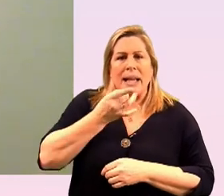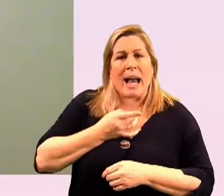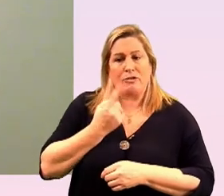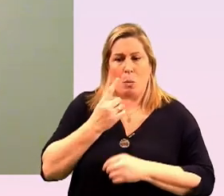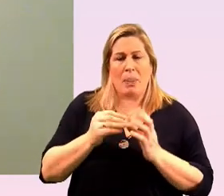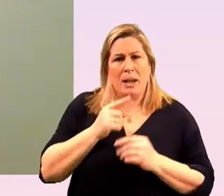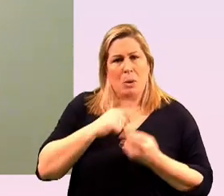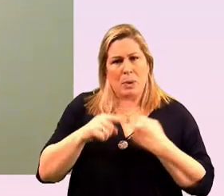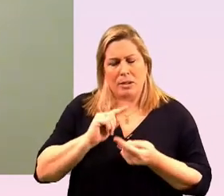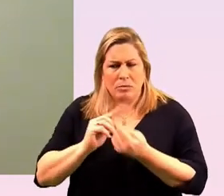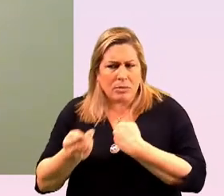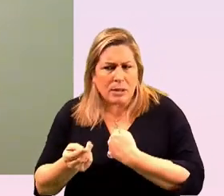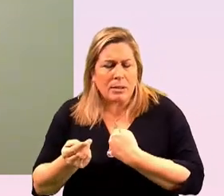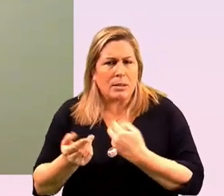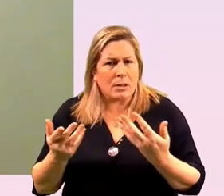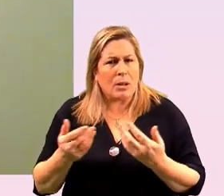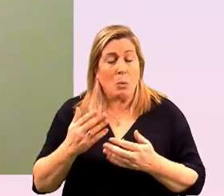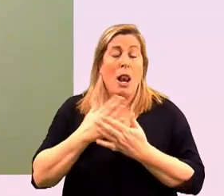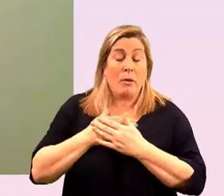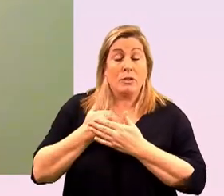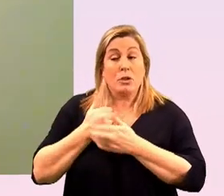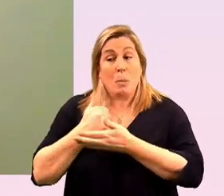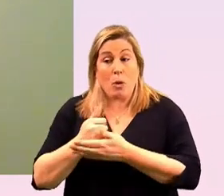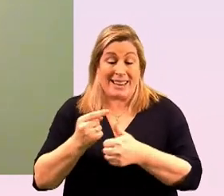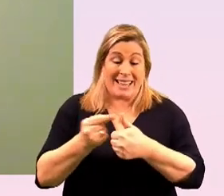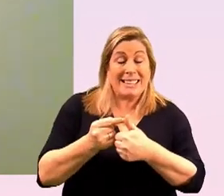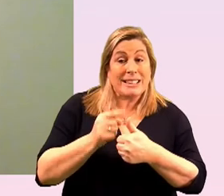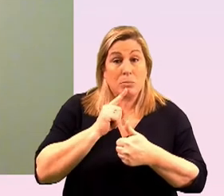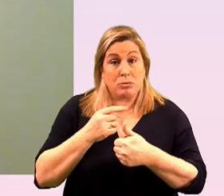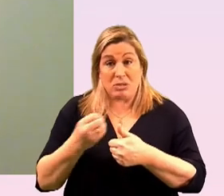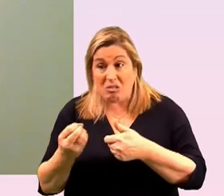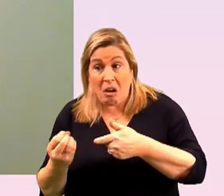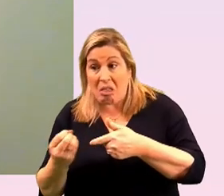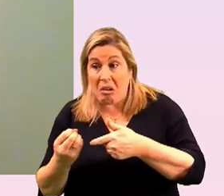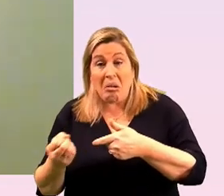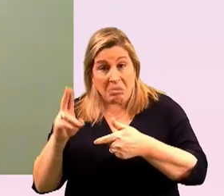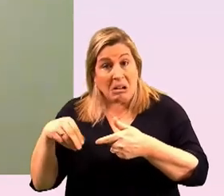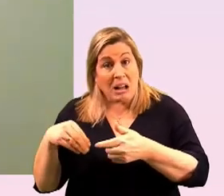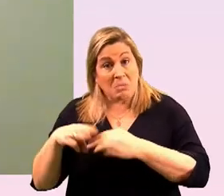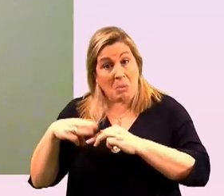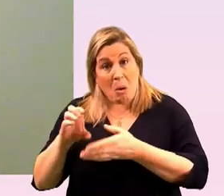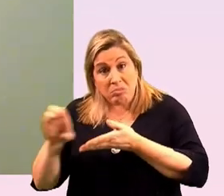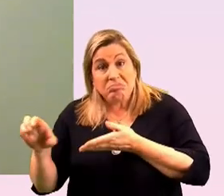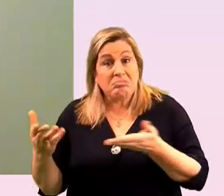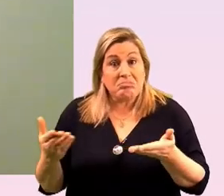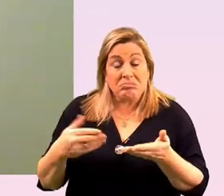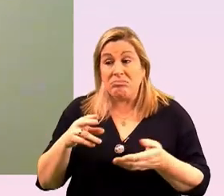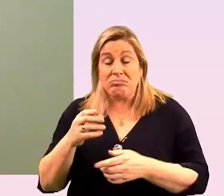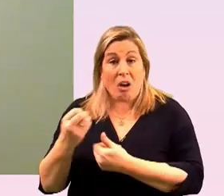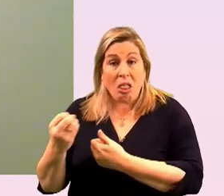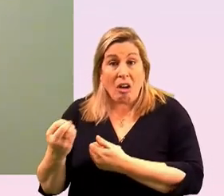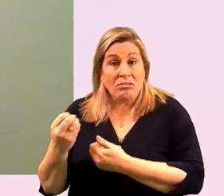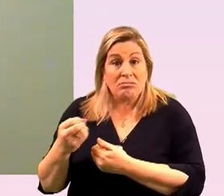but we go back and say well we'd love to support that but is there an area where we can make more impact is there an area where